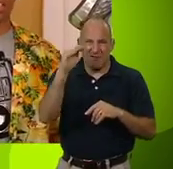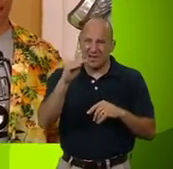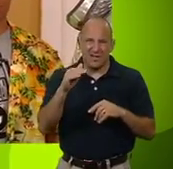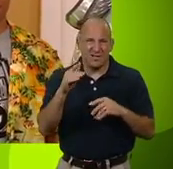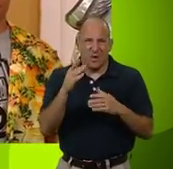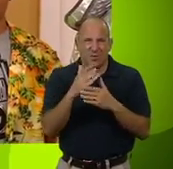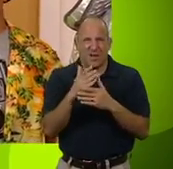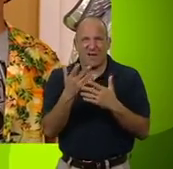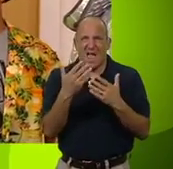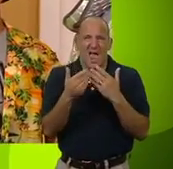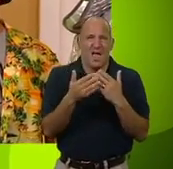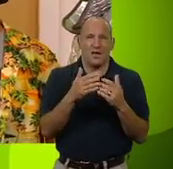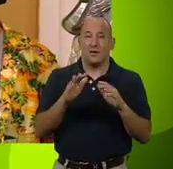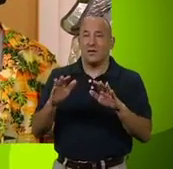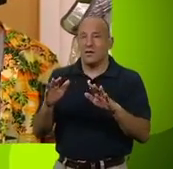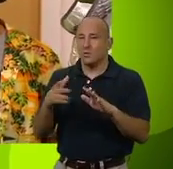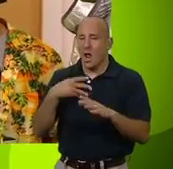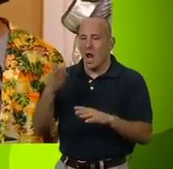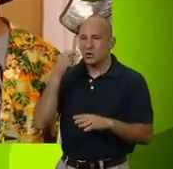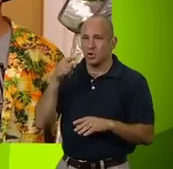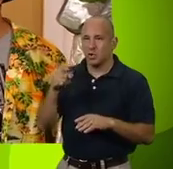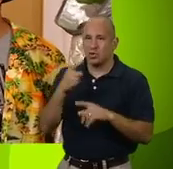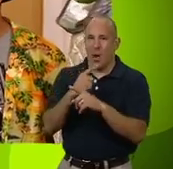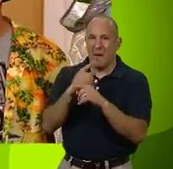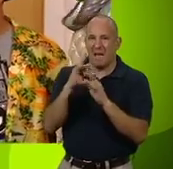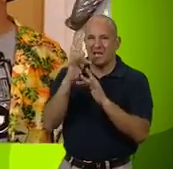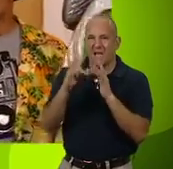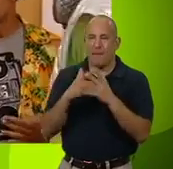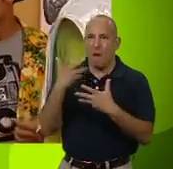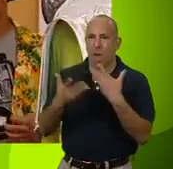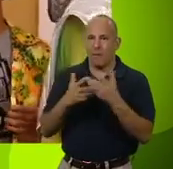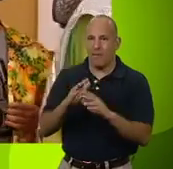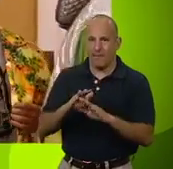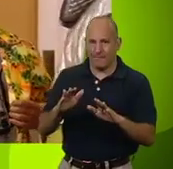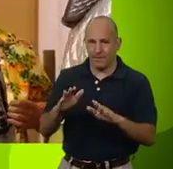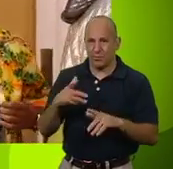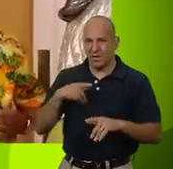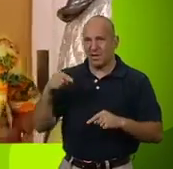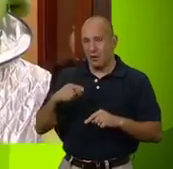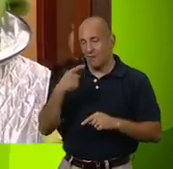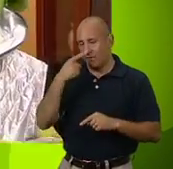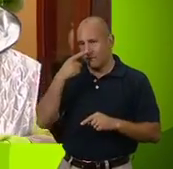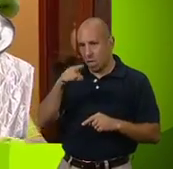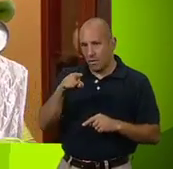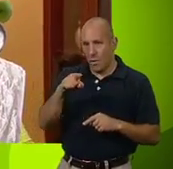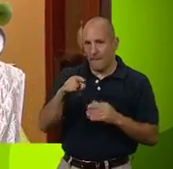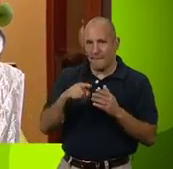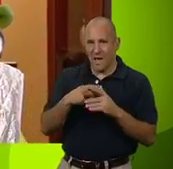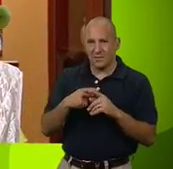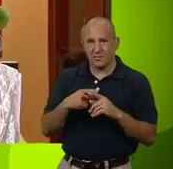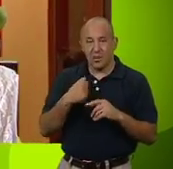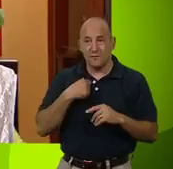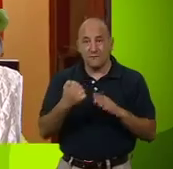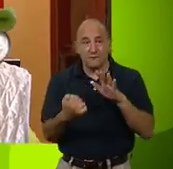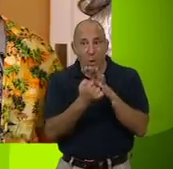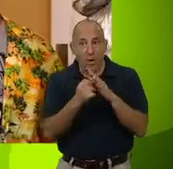Regardless of... Sam, they're not here to listen to a lecture from the internet on legs. They're here to fool your precious little Max. You want us to